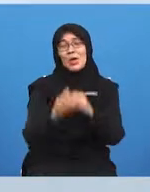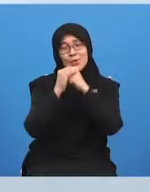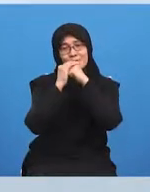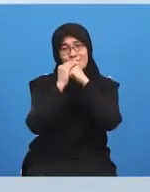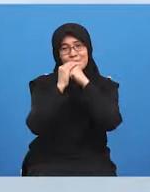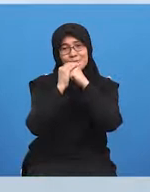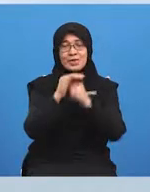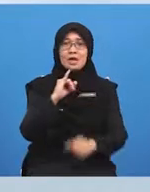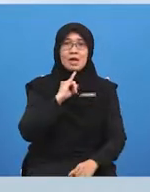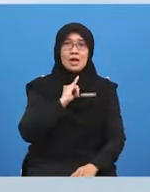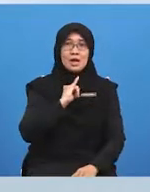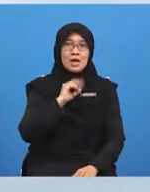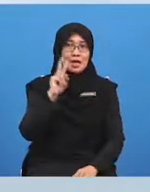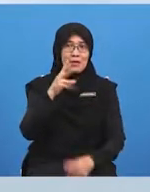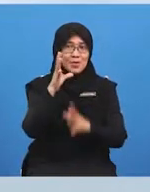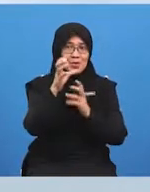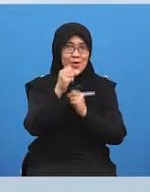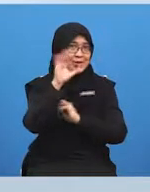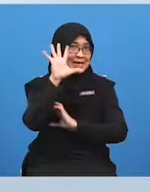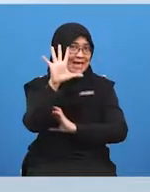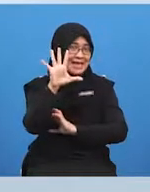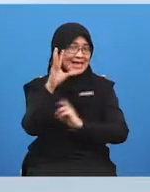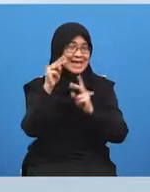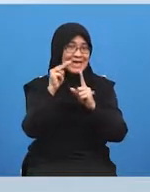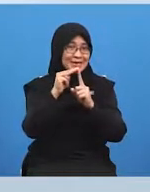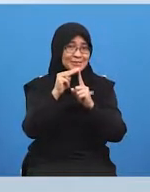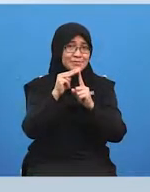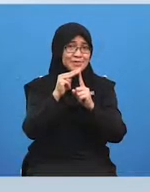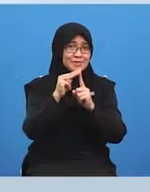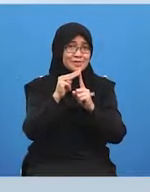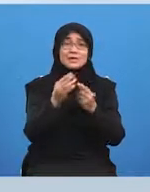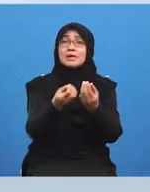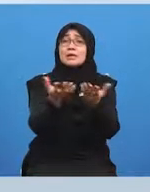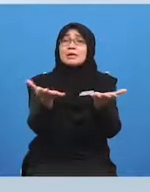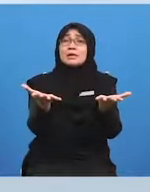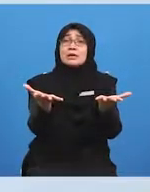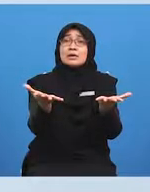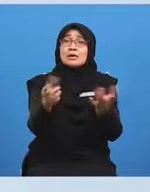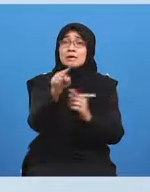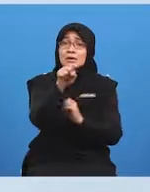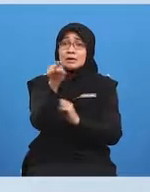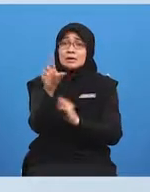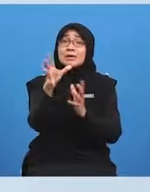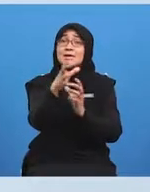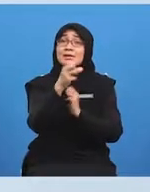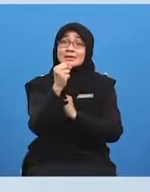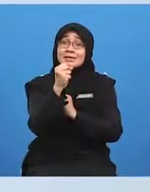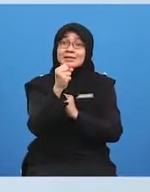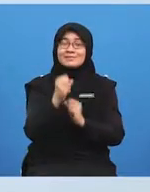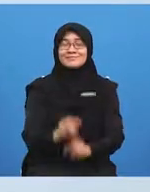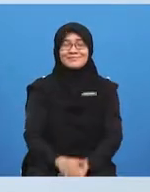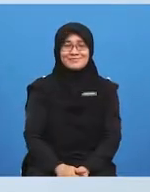i've got five points what have you got at home boys and girls nice work